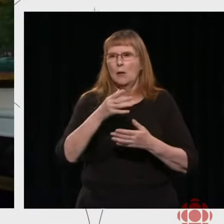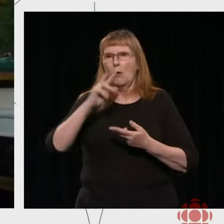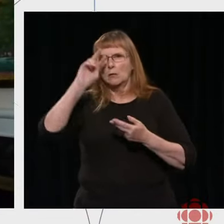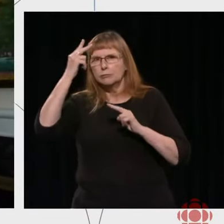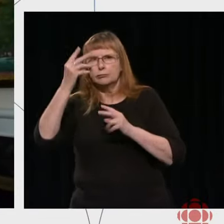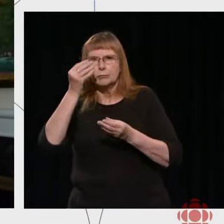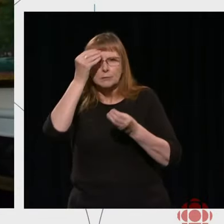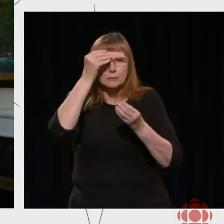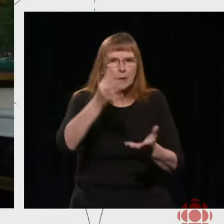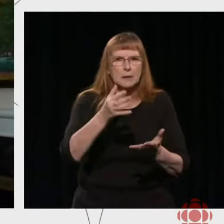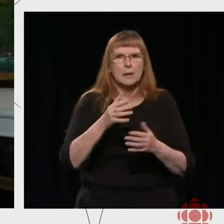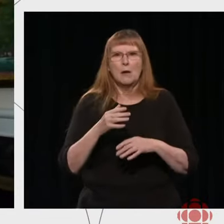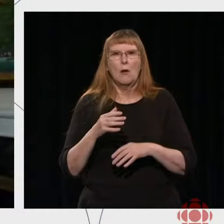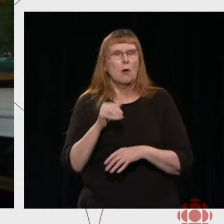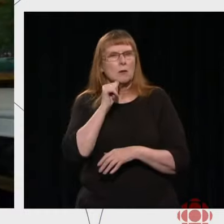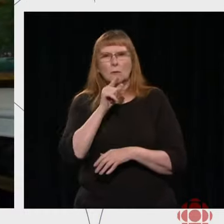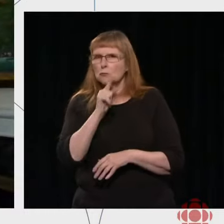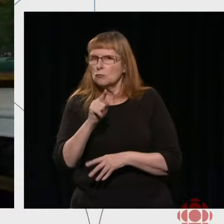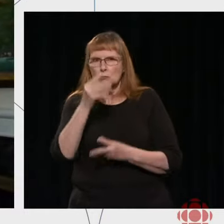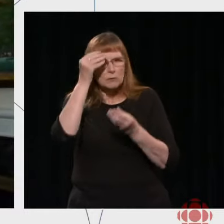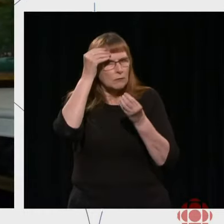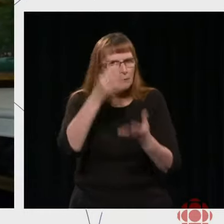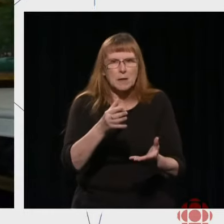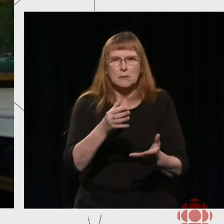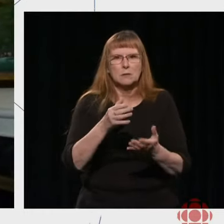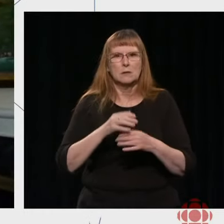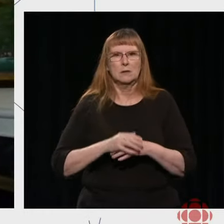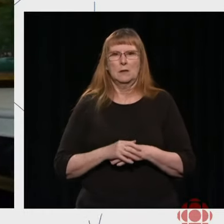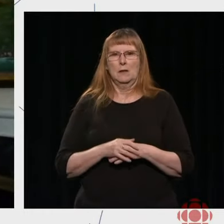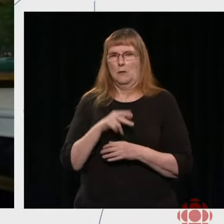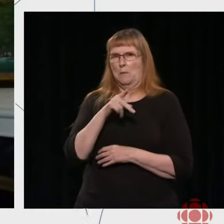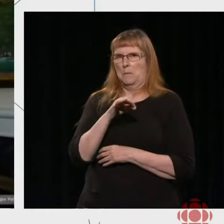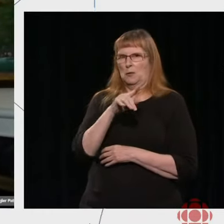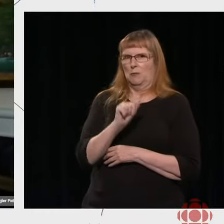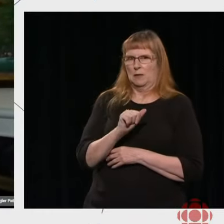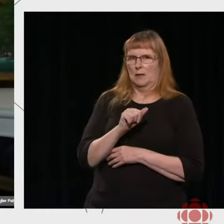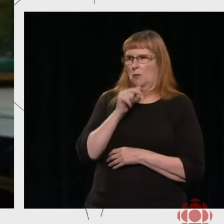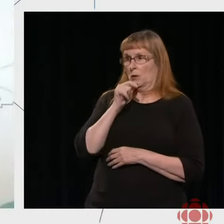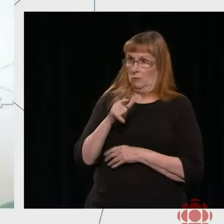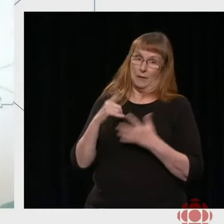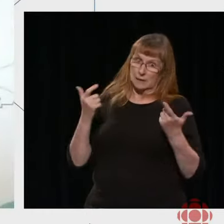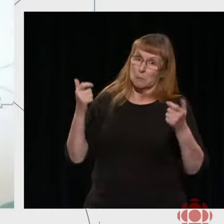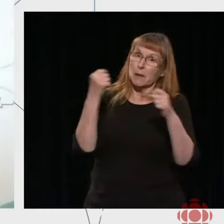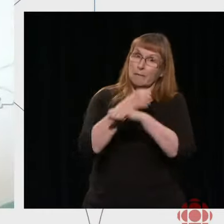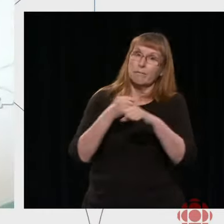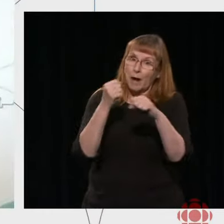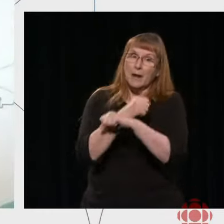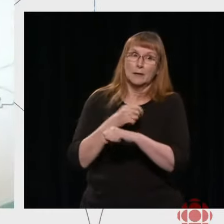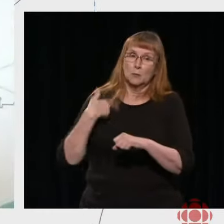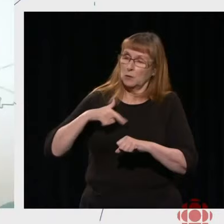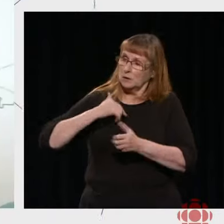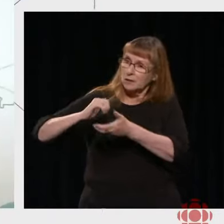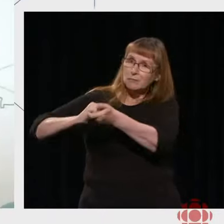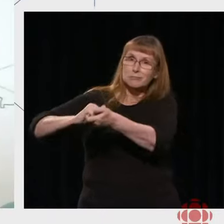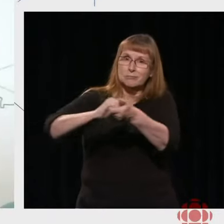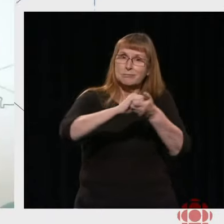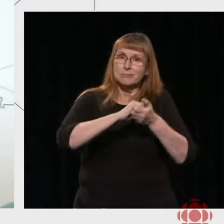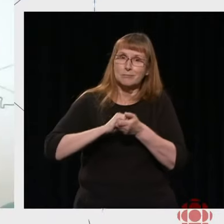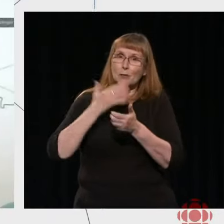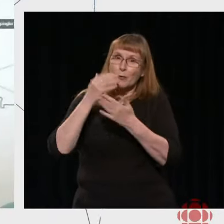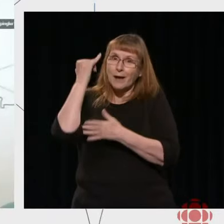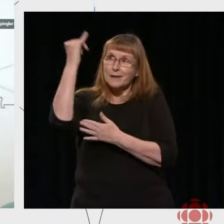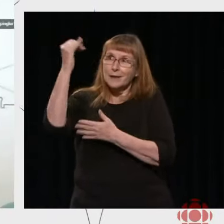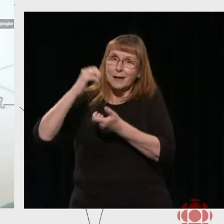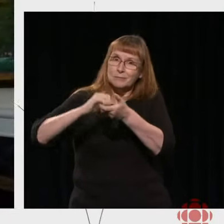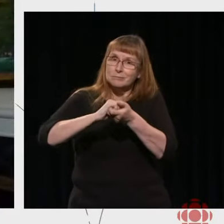It is a big fight. It is a big fight. Who's going to conquer? need some allies on that one. We